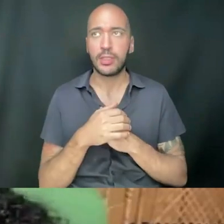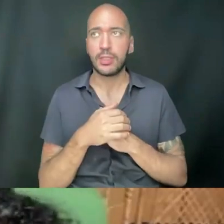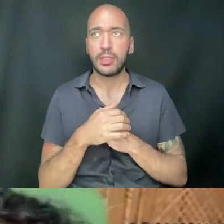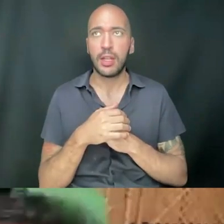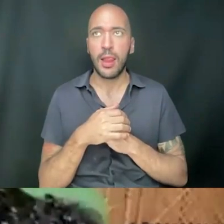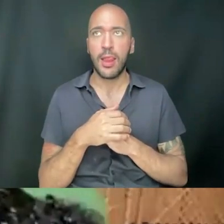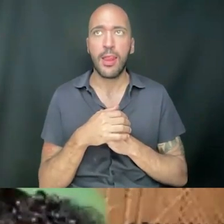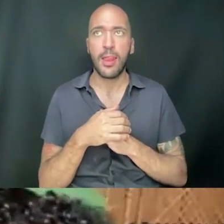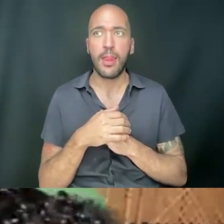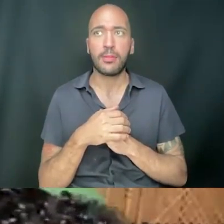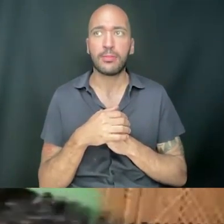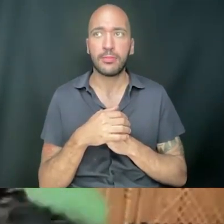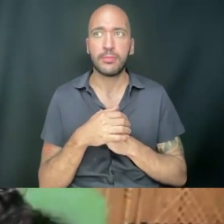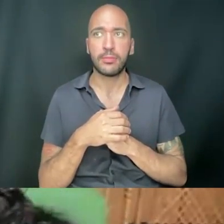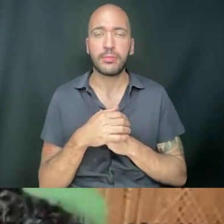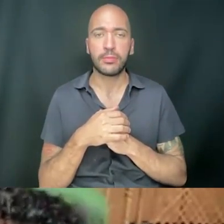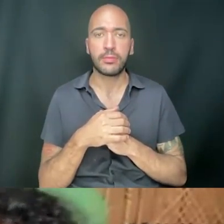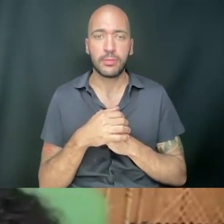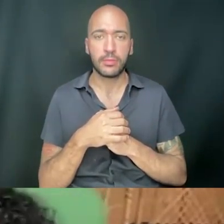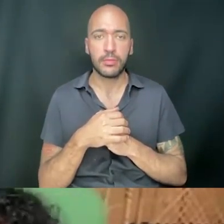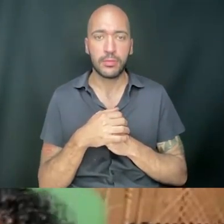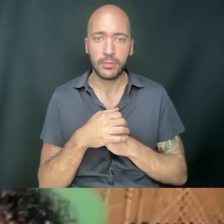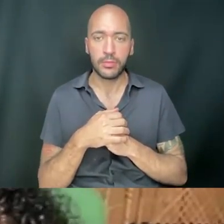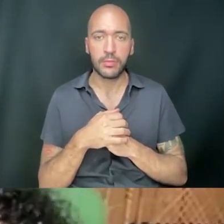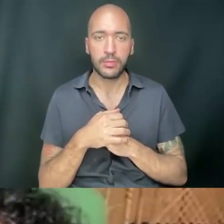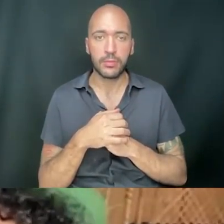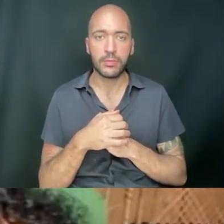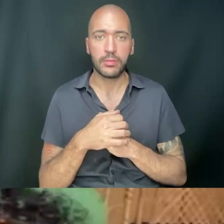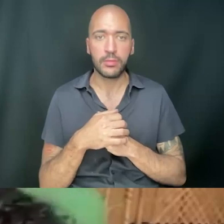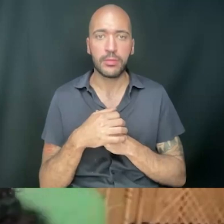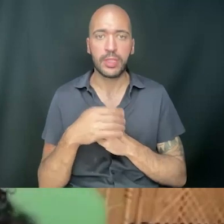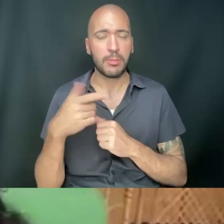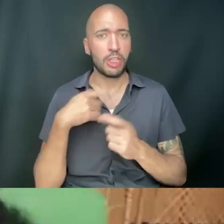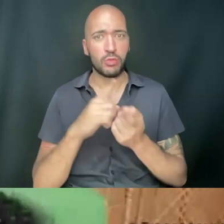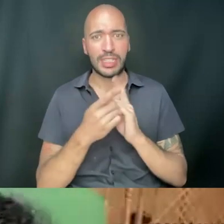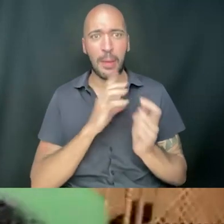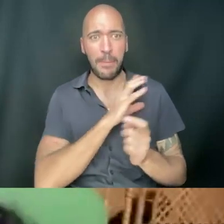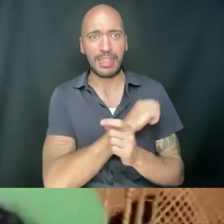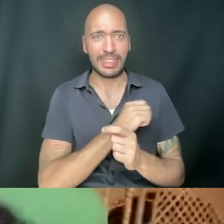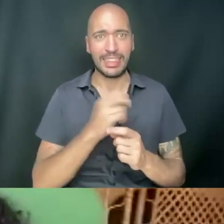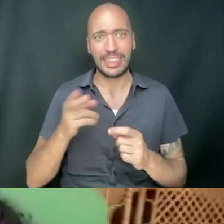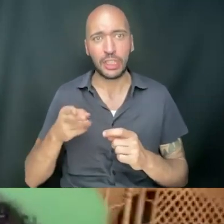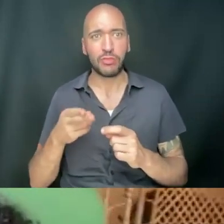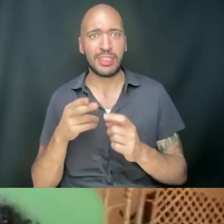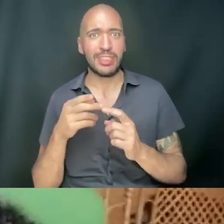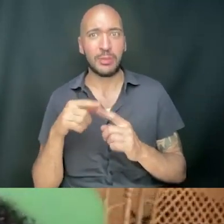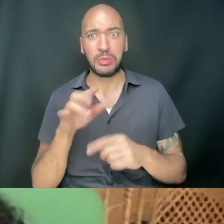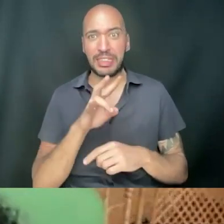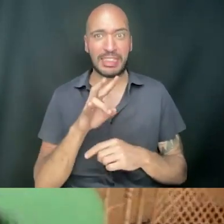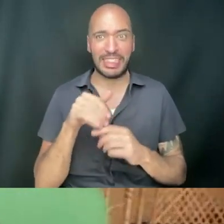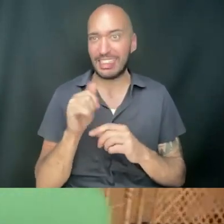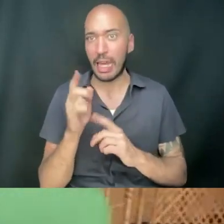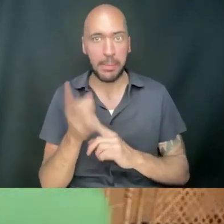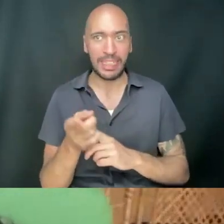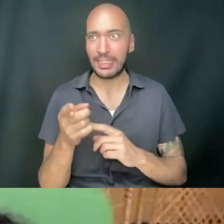kind of very quick, like, let me translate Palestinian history in 10 minutes to these like 70 plus year old people